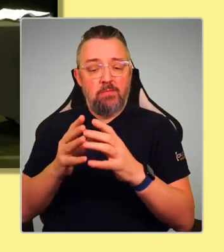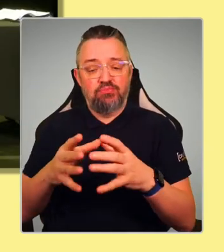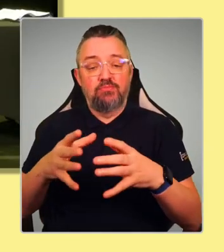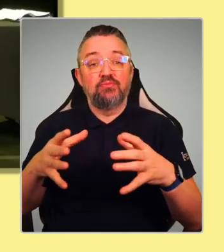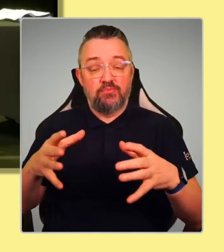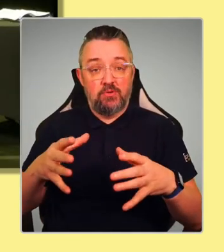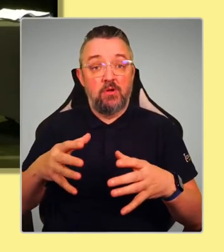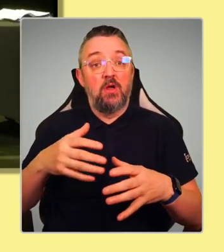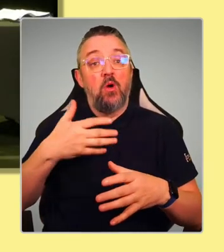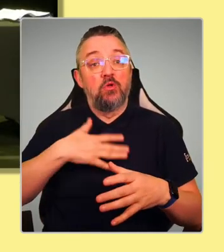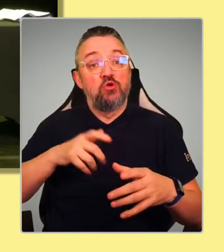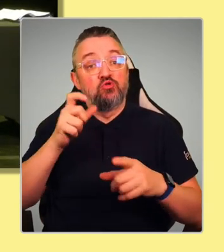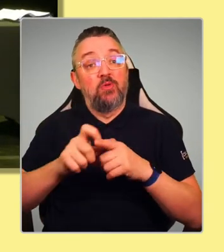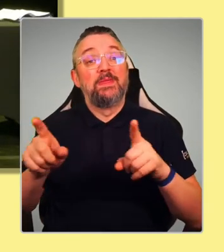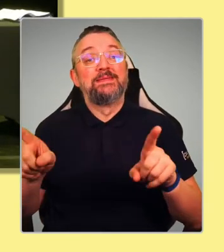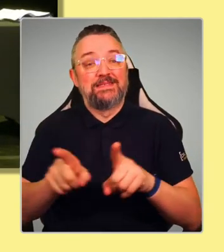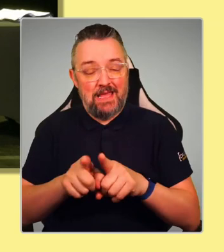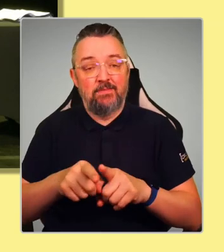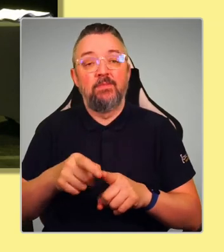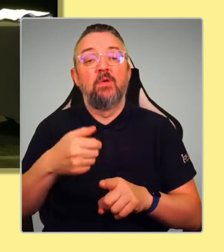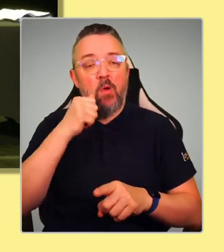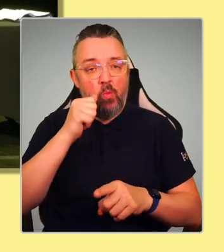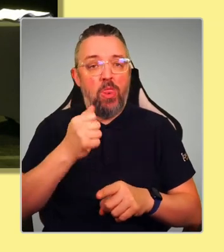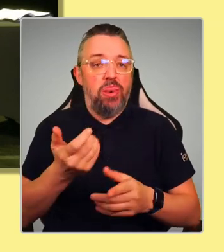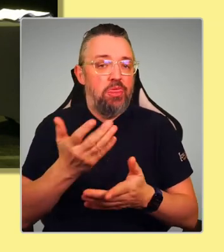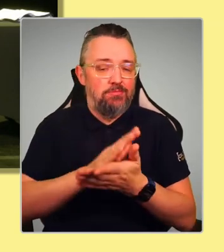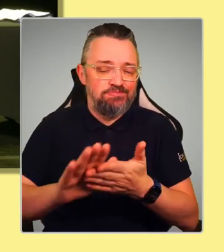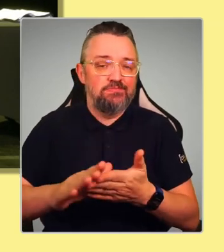Thank you. Ash?